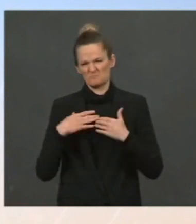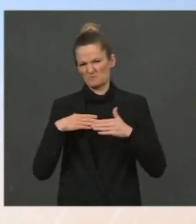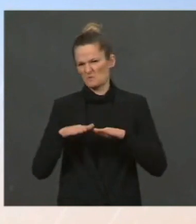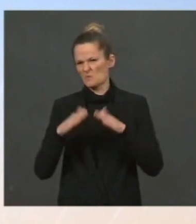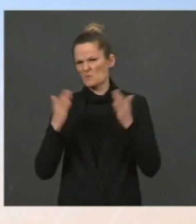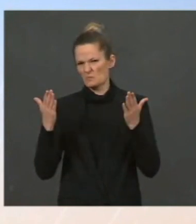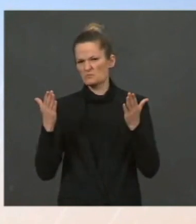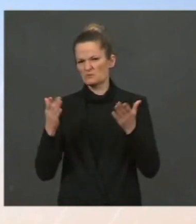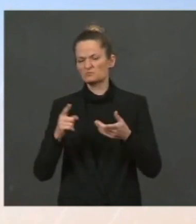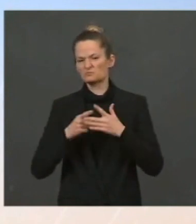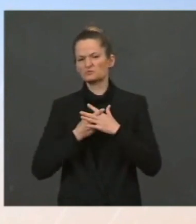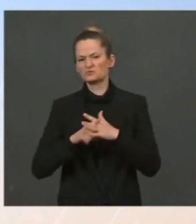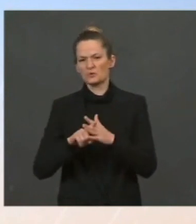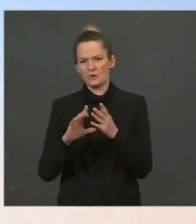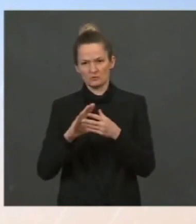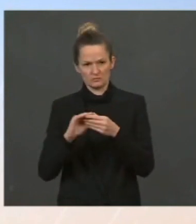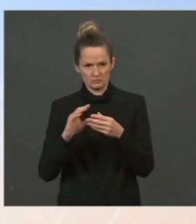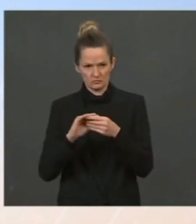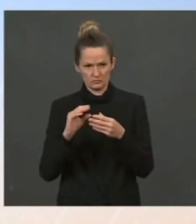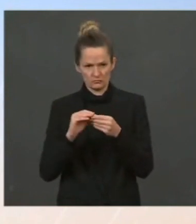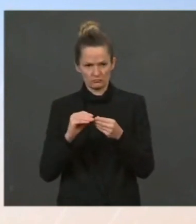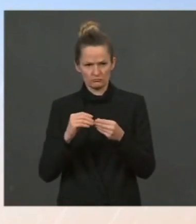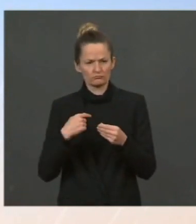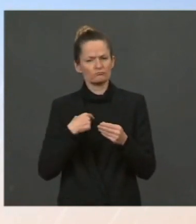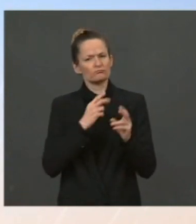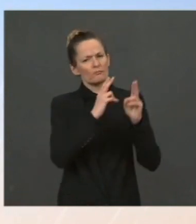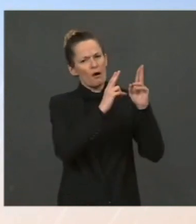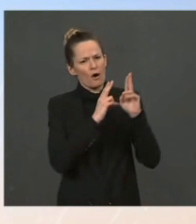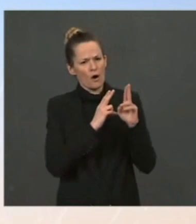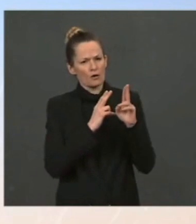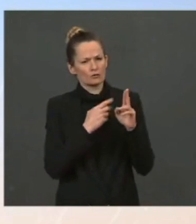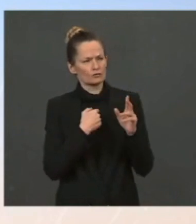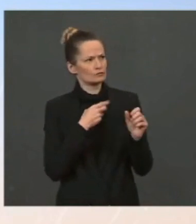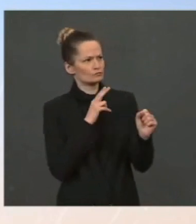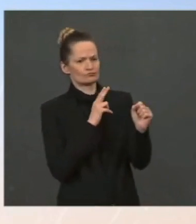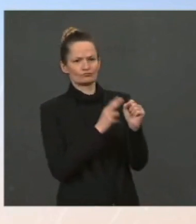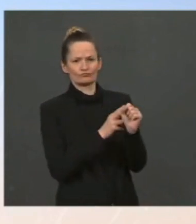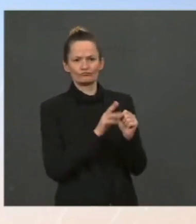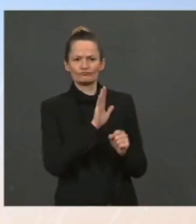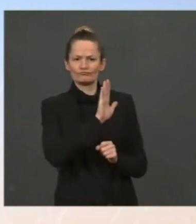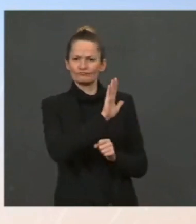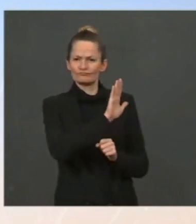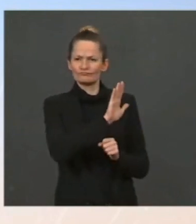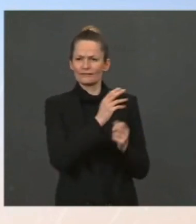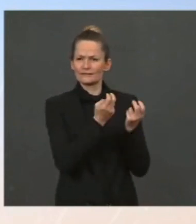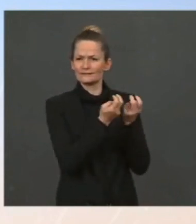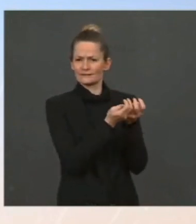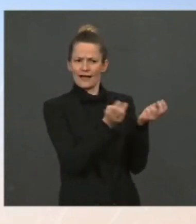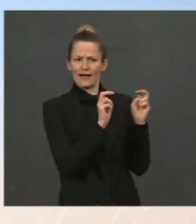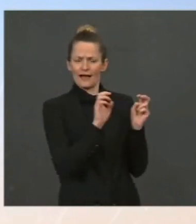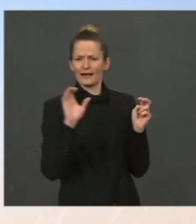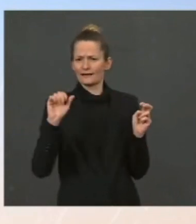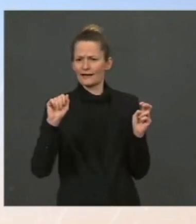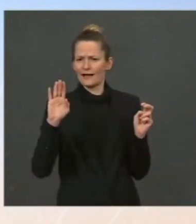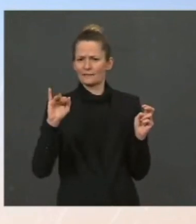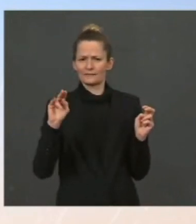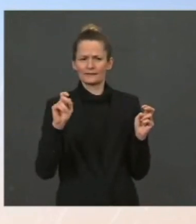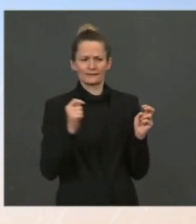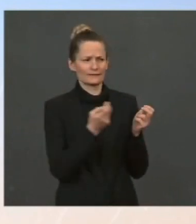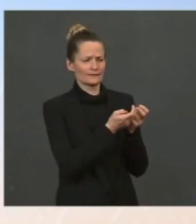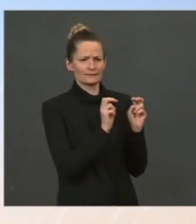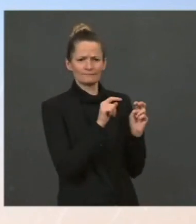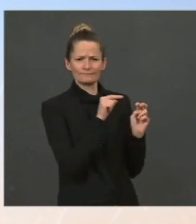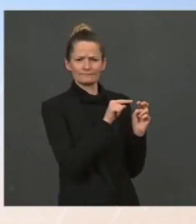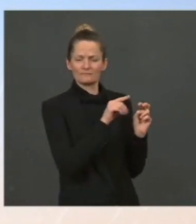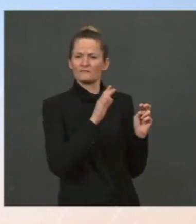I felt so honored to join the President's Cabinet because I know his deep desire